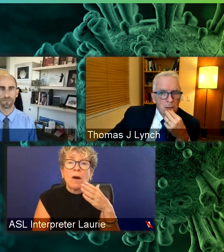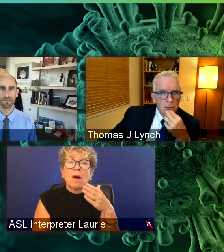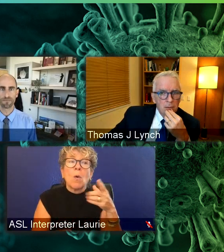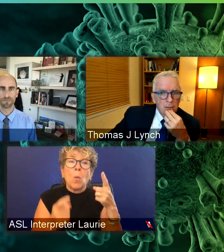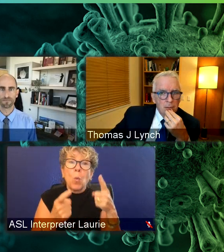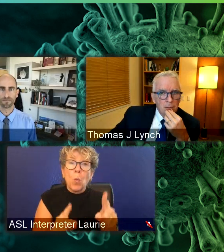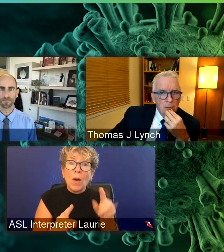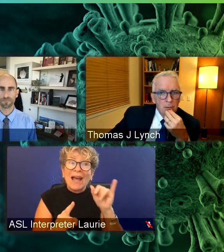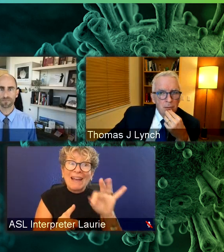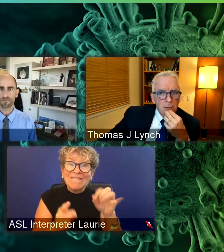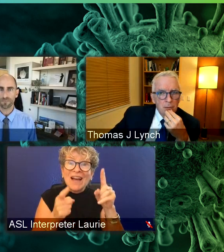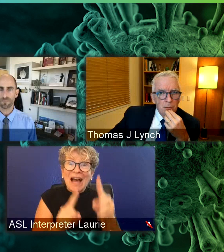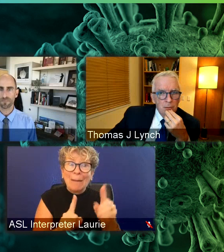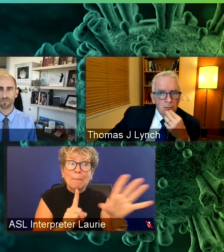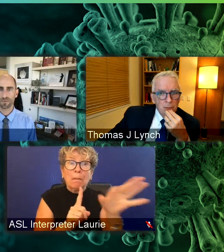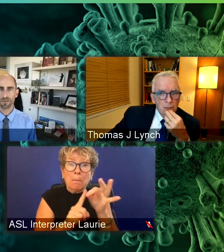as well.